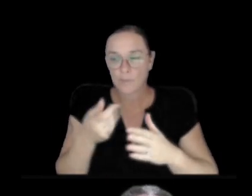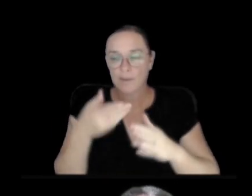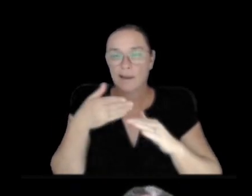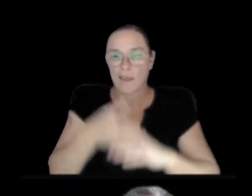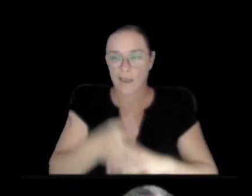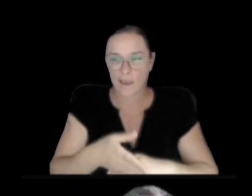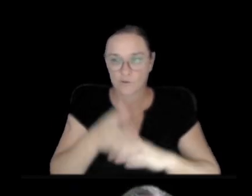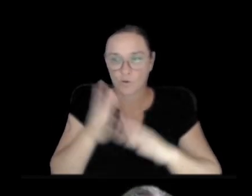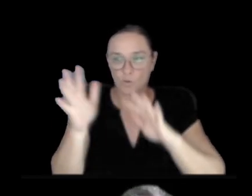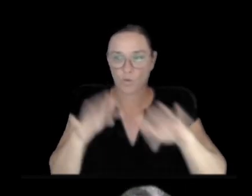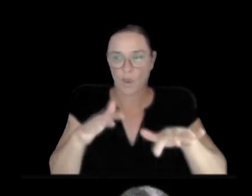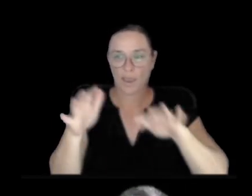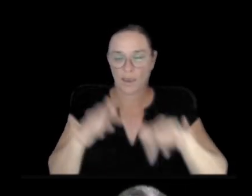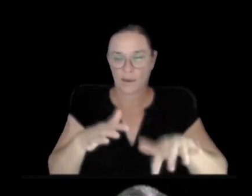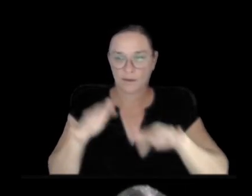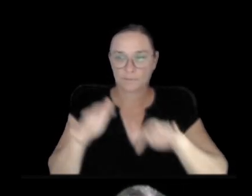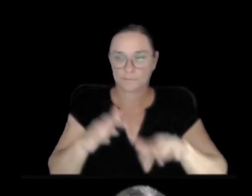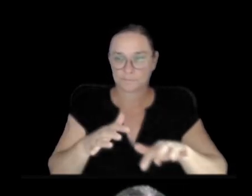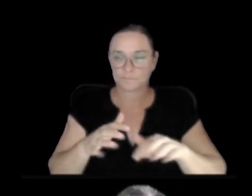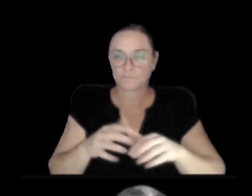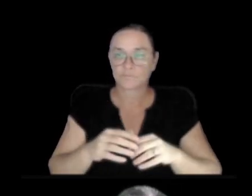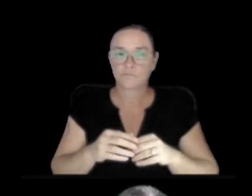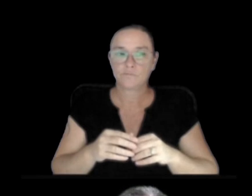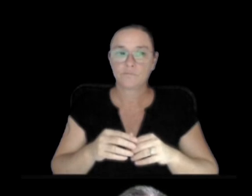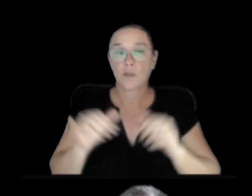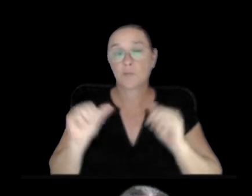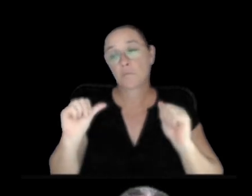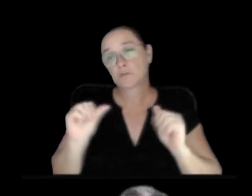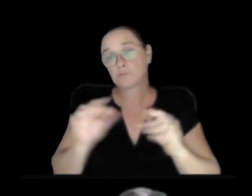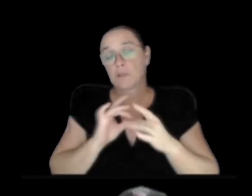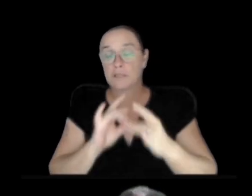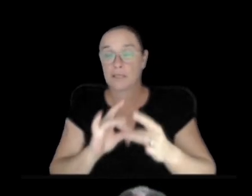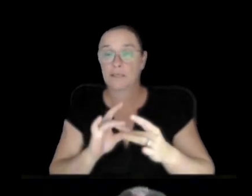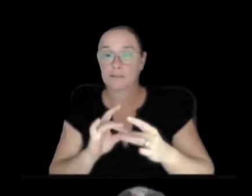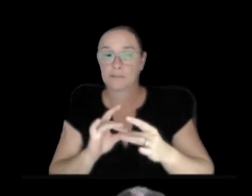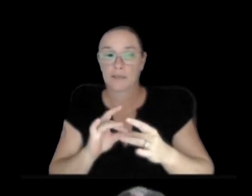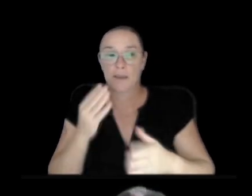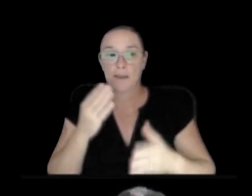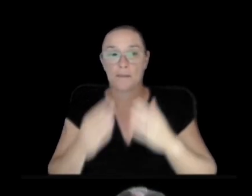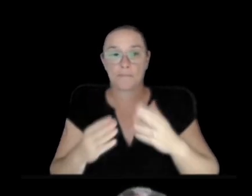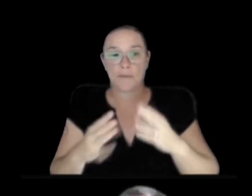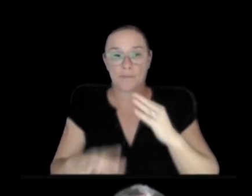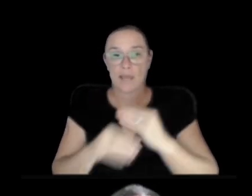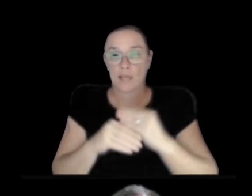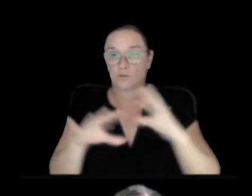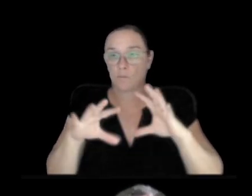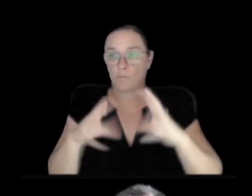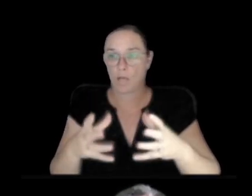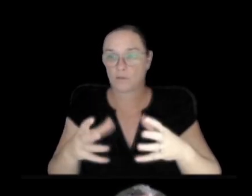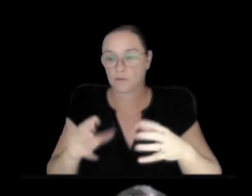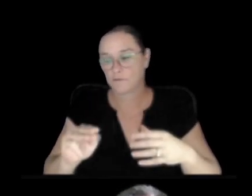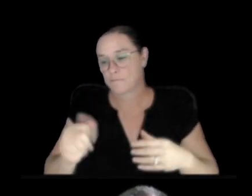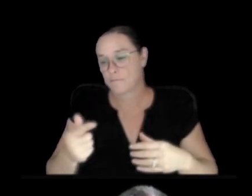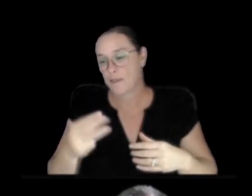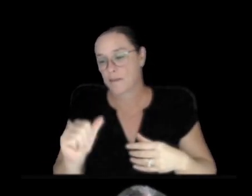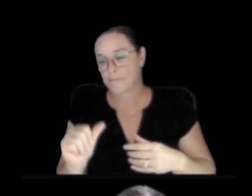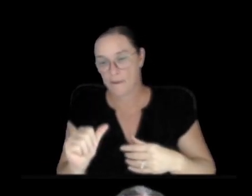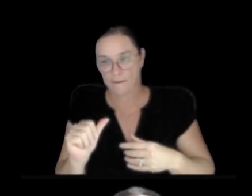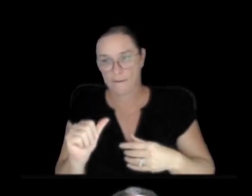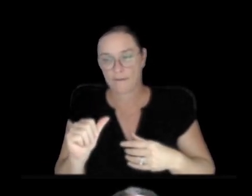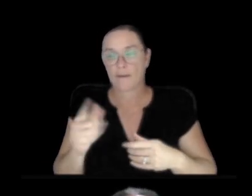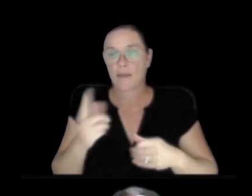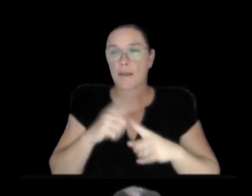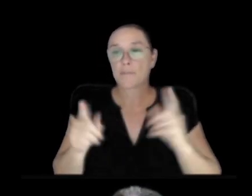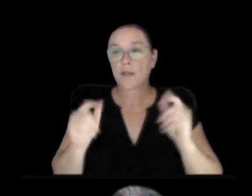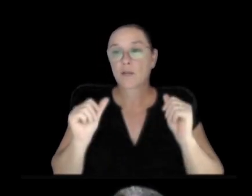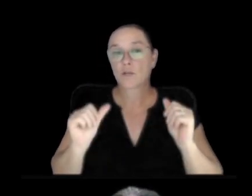rainfall, and there is a potential link there that it could have been an extra pulse of magma coming through the volcano. But also